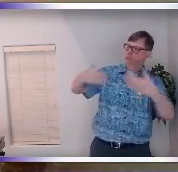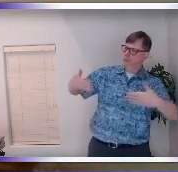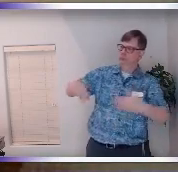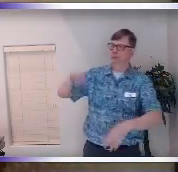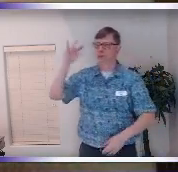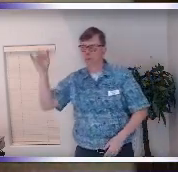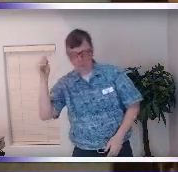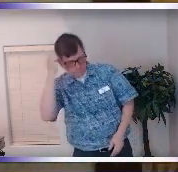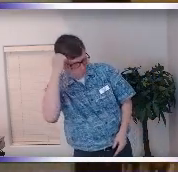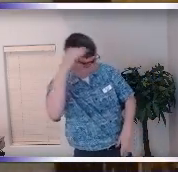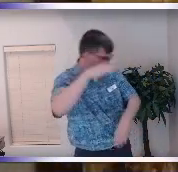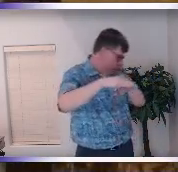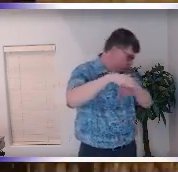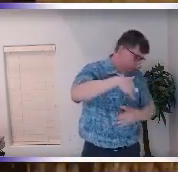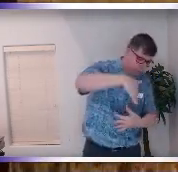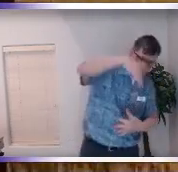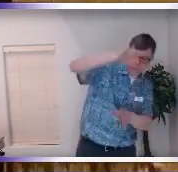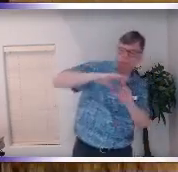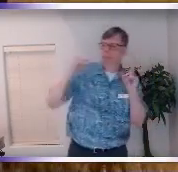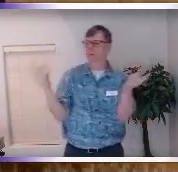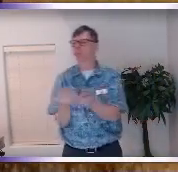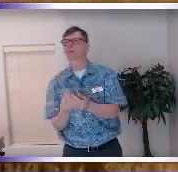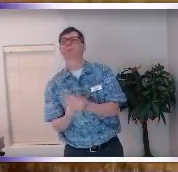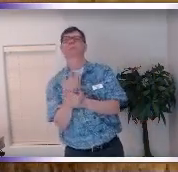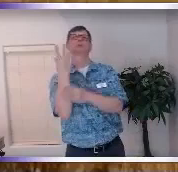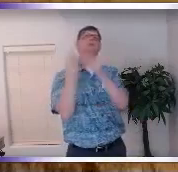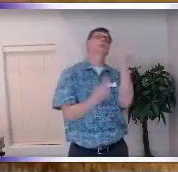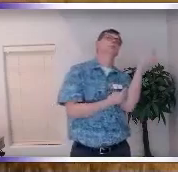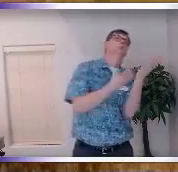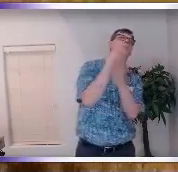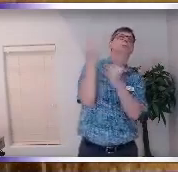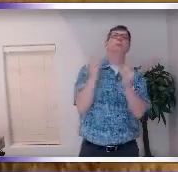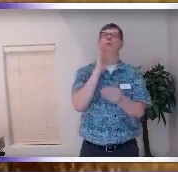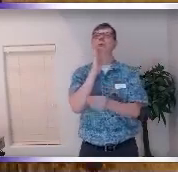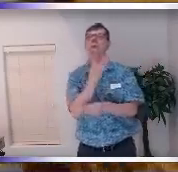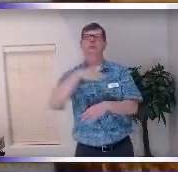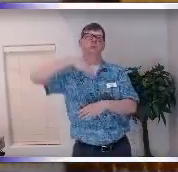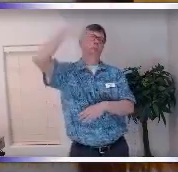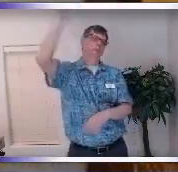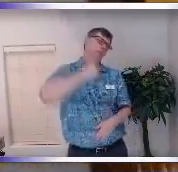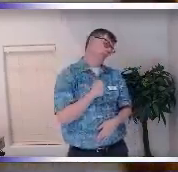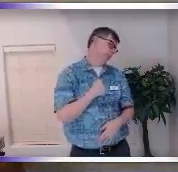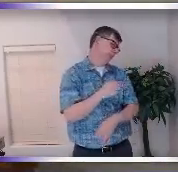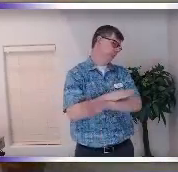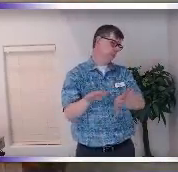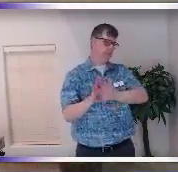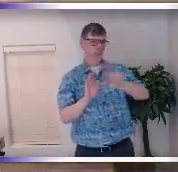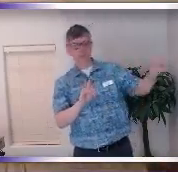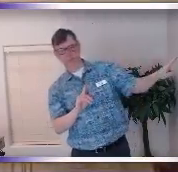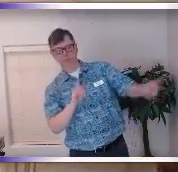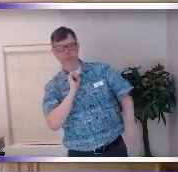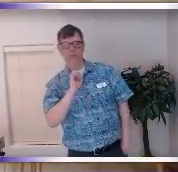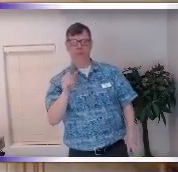a little mindfulness a little spiritual community and we're about to grow and blossom and and be our best selves and when we're not I promise